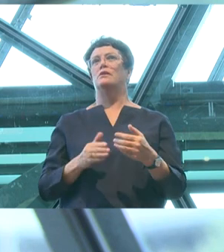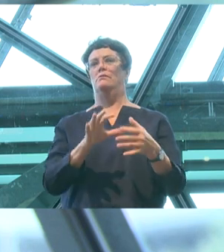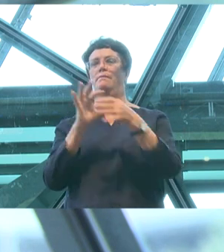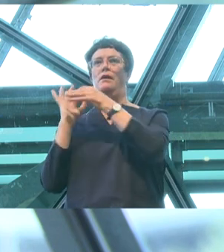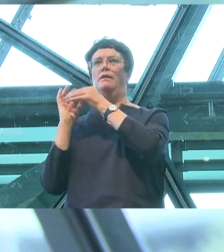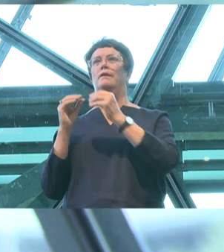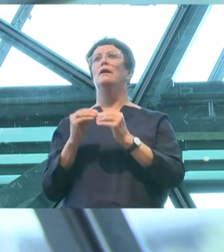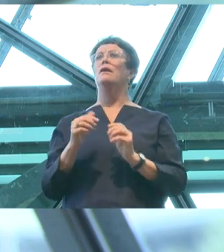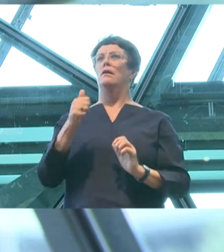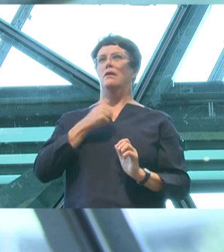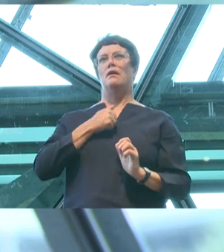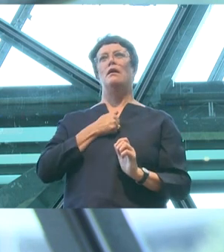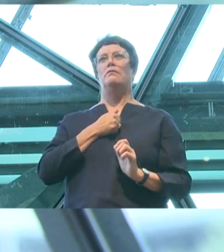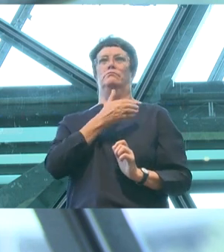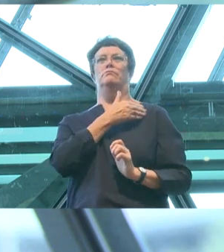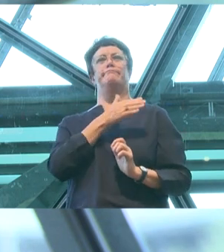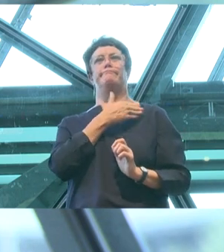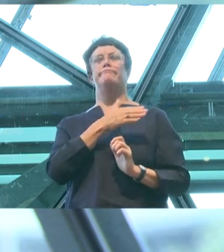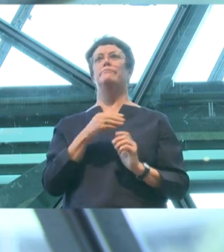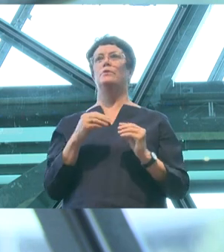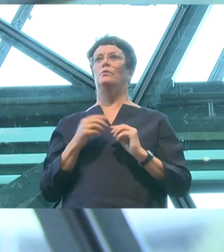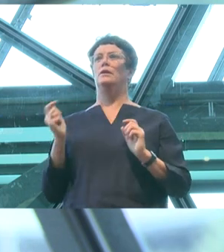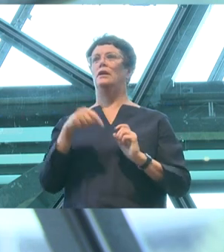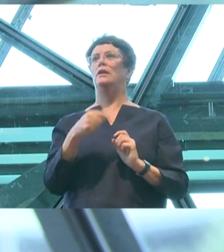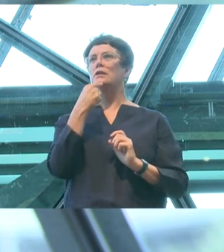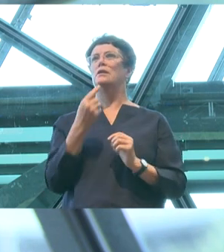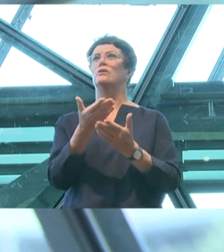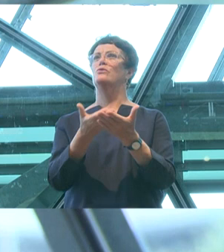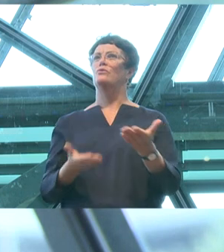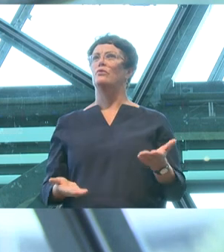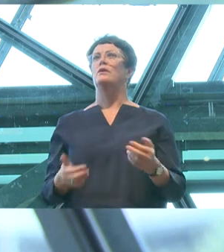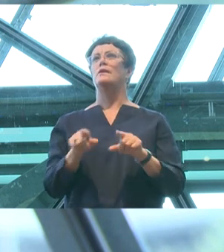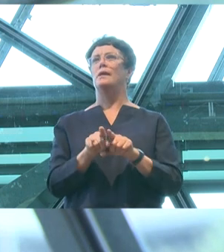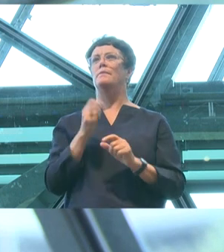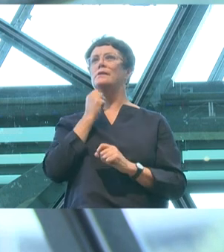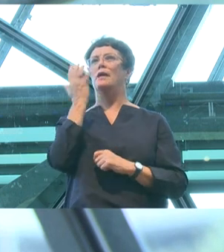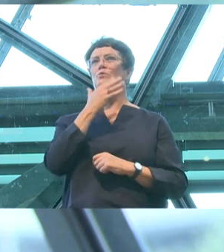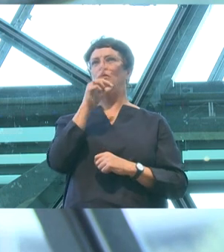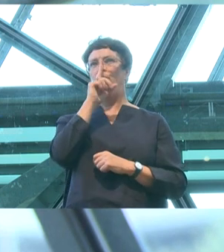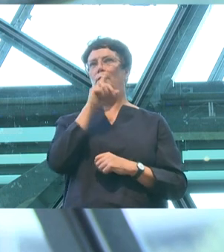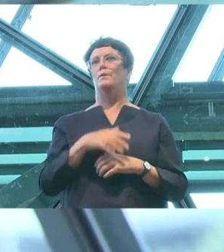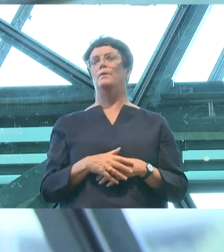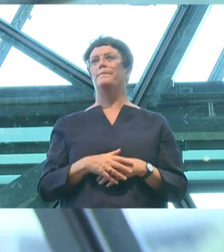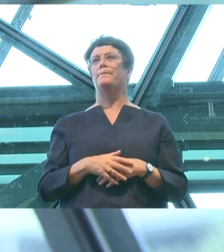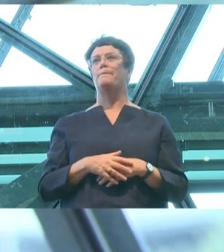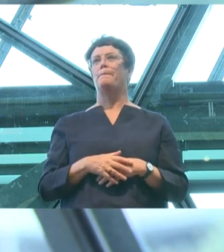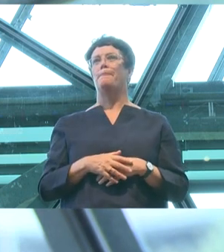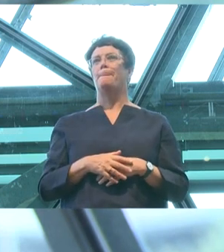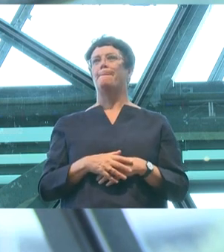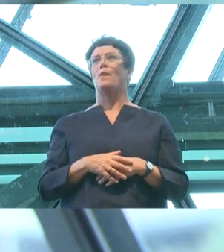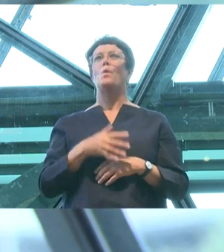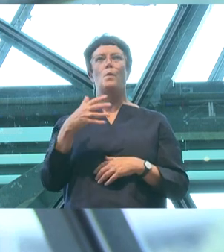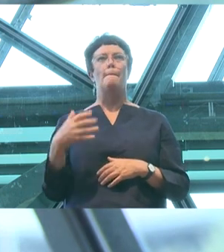that we can continue sharing stories here on Aboriginal land. We must acknowledge all of our histories,